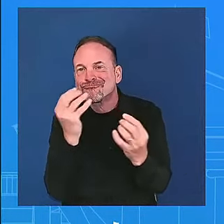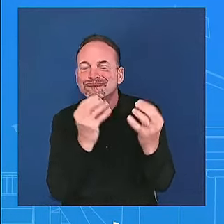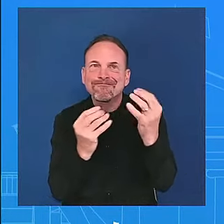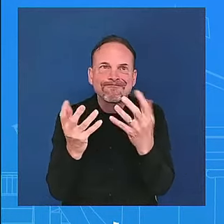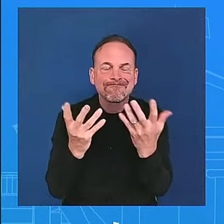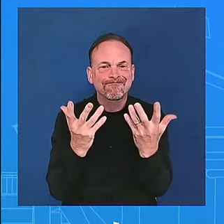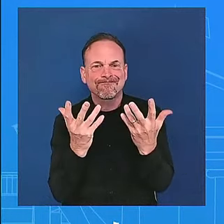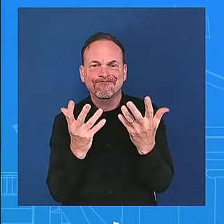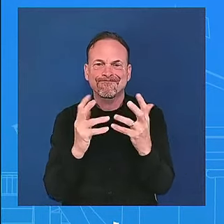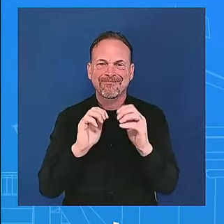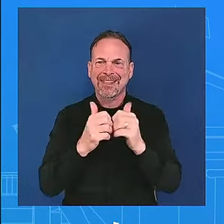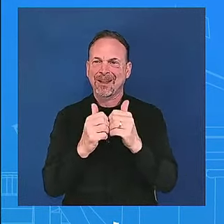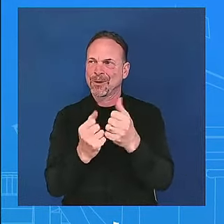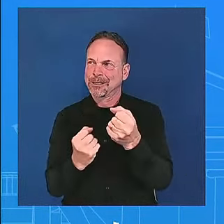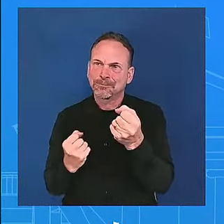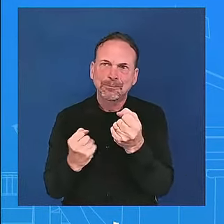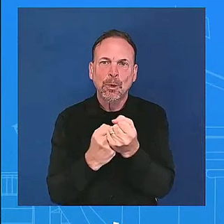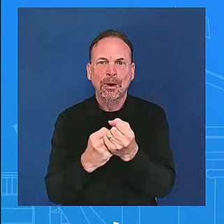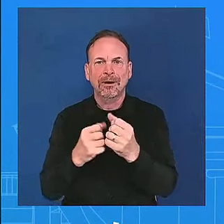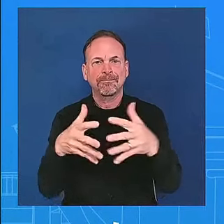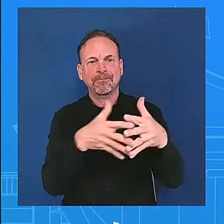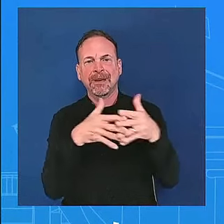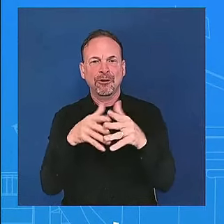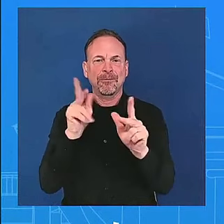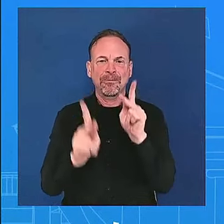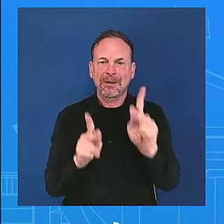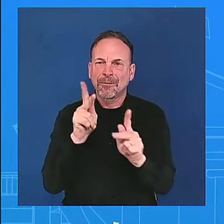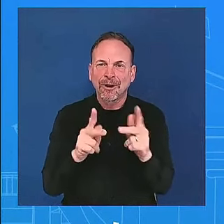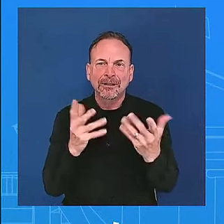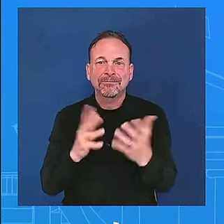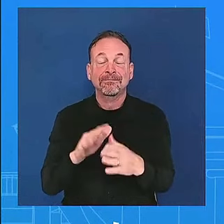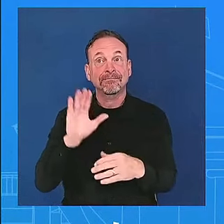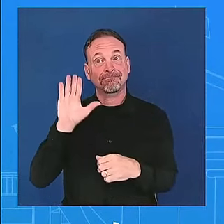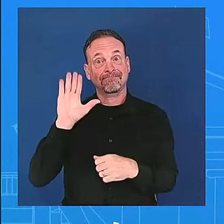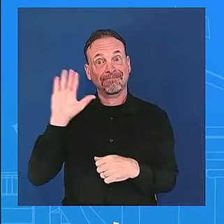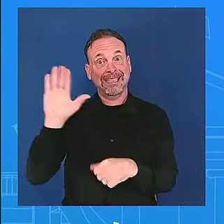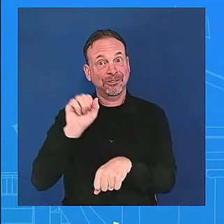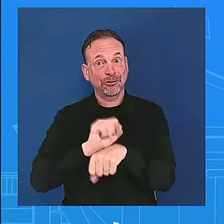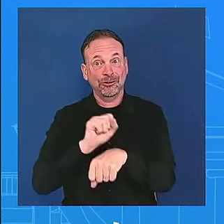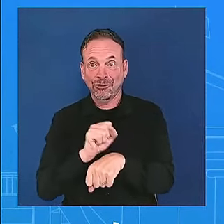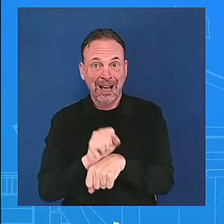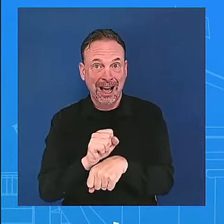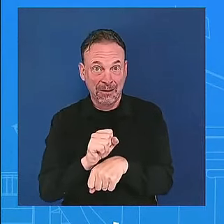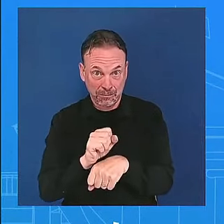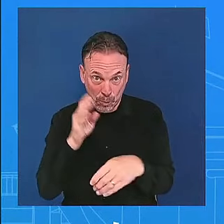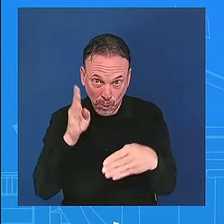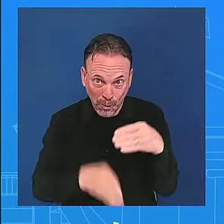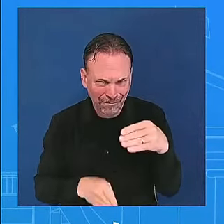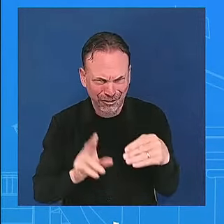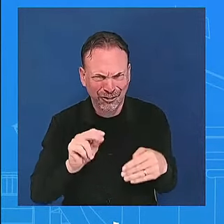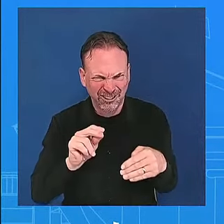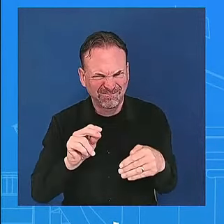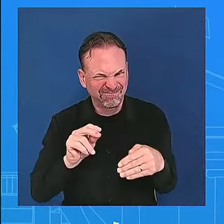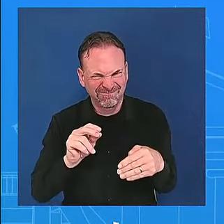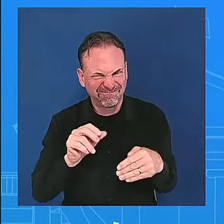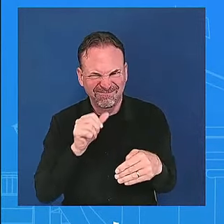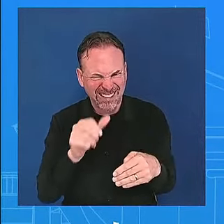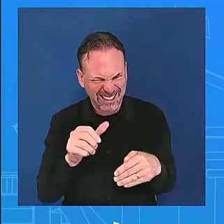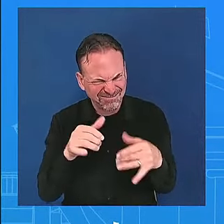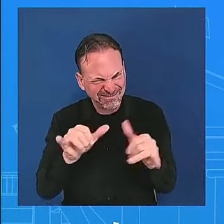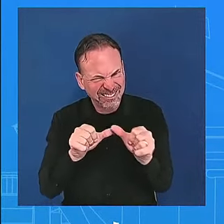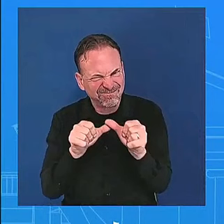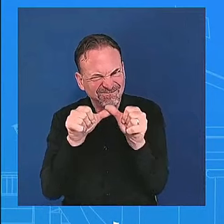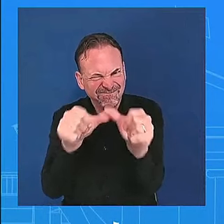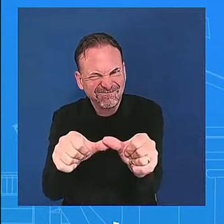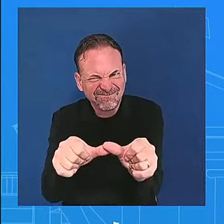continues we've had an unprecedented record for three and a half years on things that we were able to accomplish whether it's the economy being the strongest